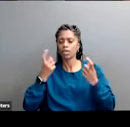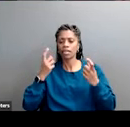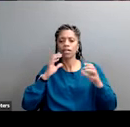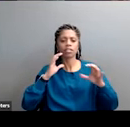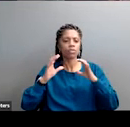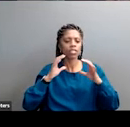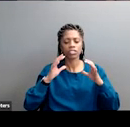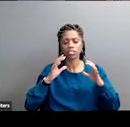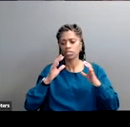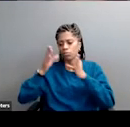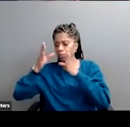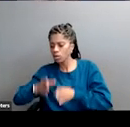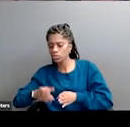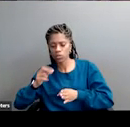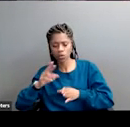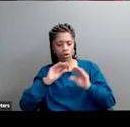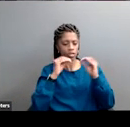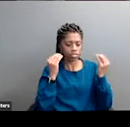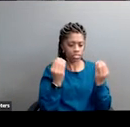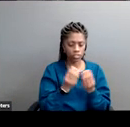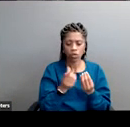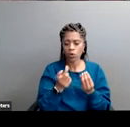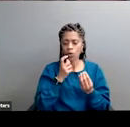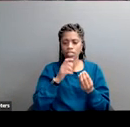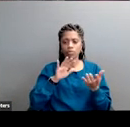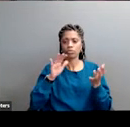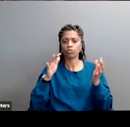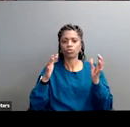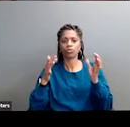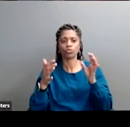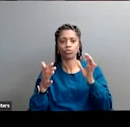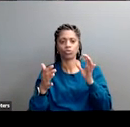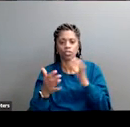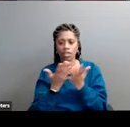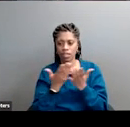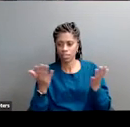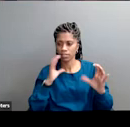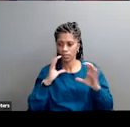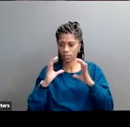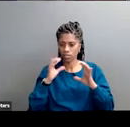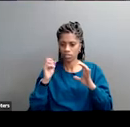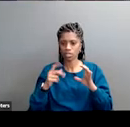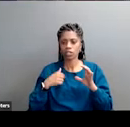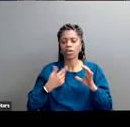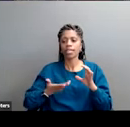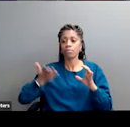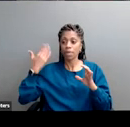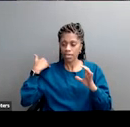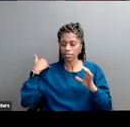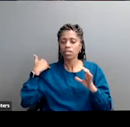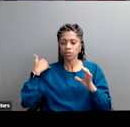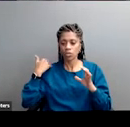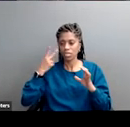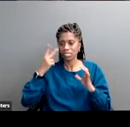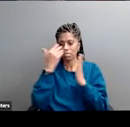an individual and organization that has been transformative and so examples that we've pointed to in the past that we've given the award to are the folks at the wonderful